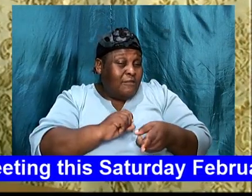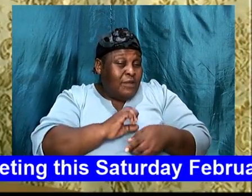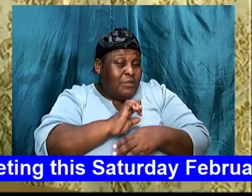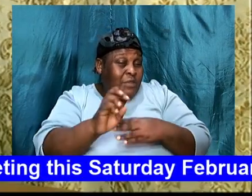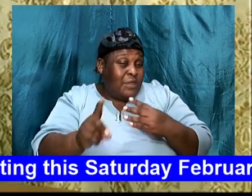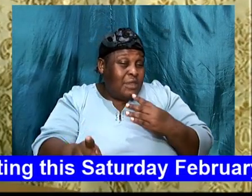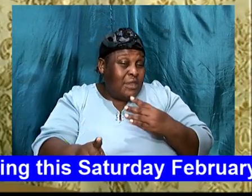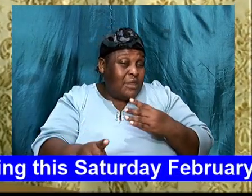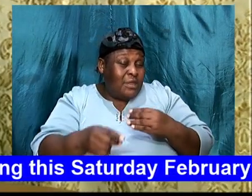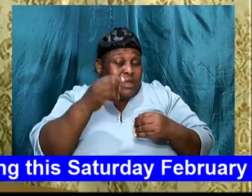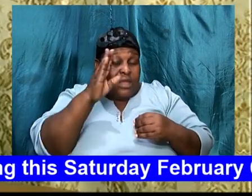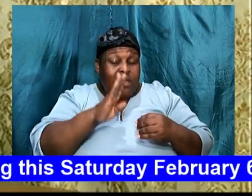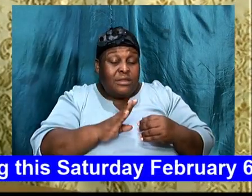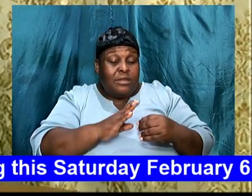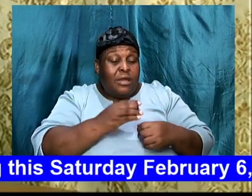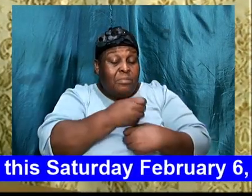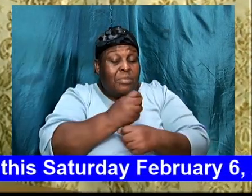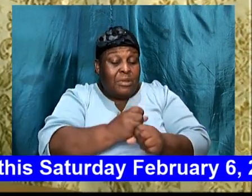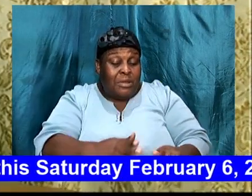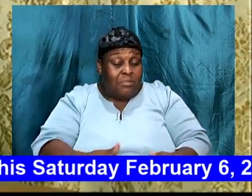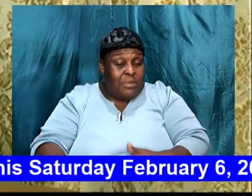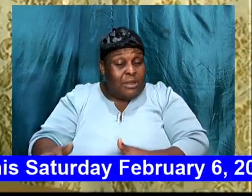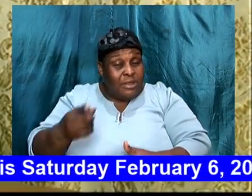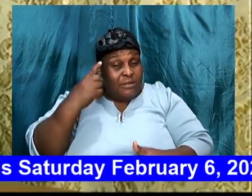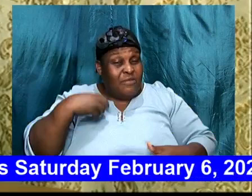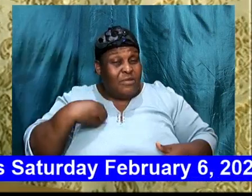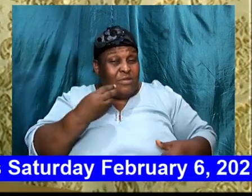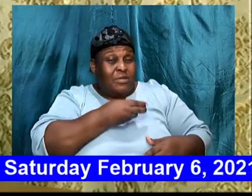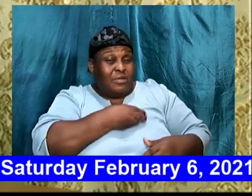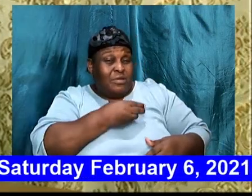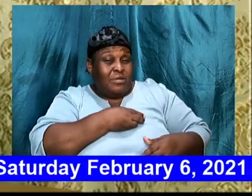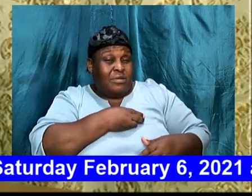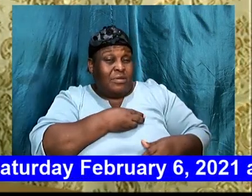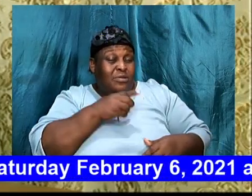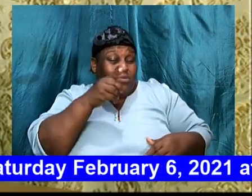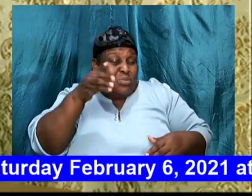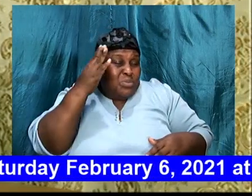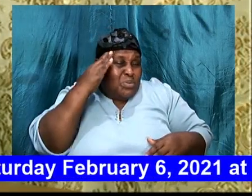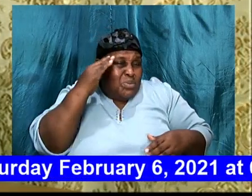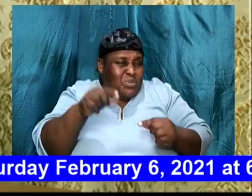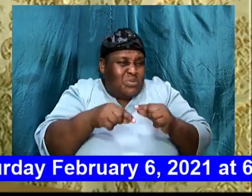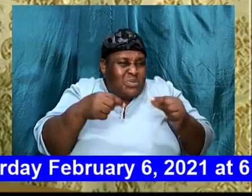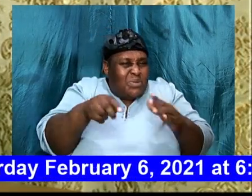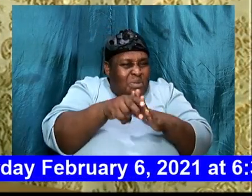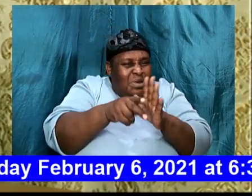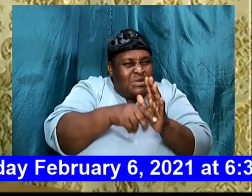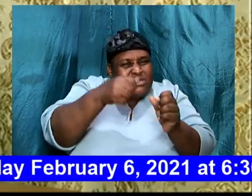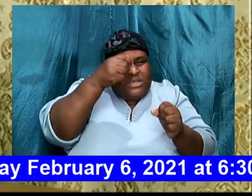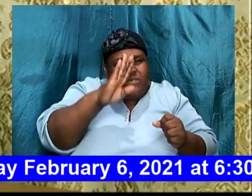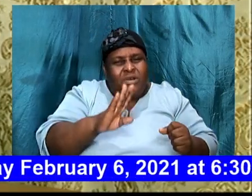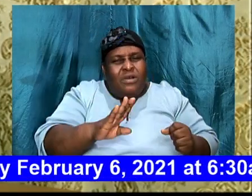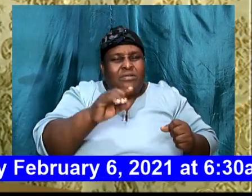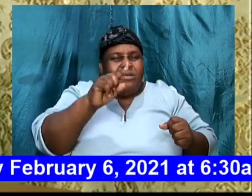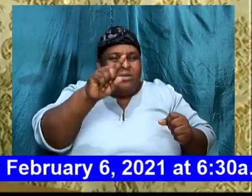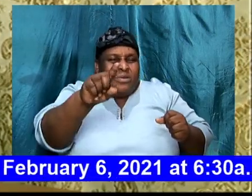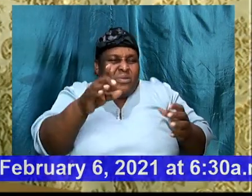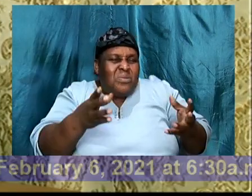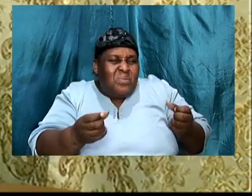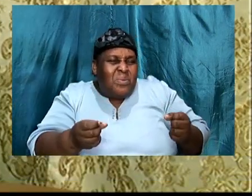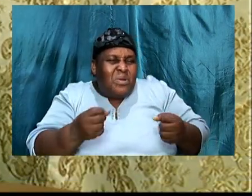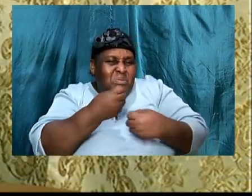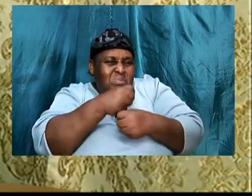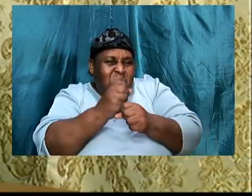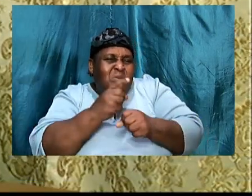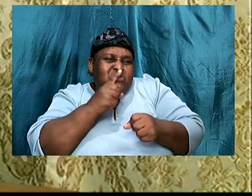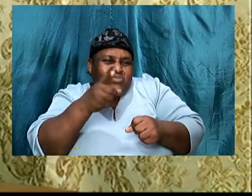for us, wouldn't you want, knowing the greatness of God, wouldn't you want to make sure that, your steps